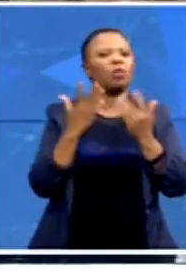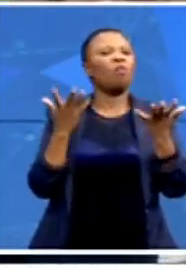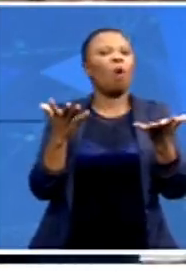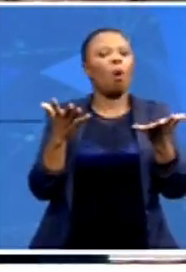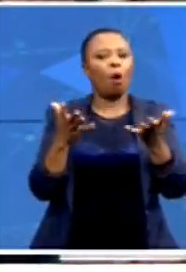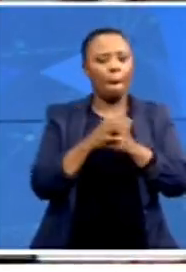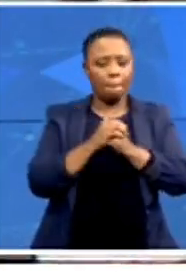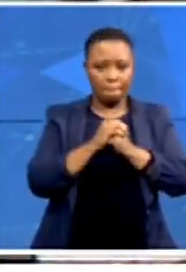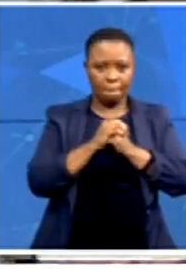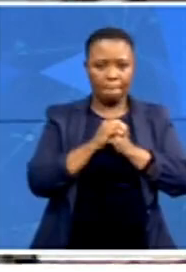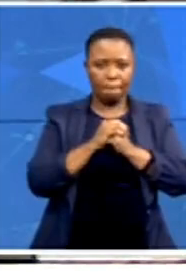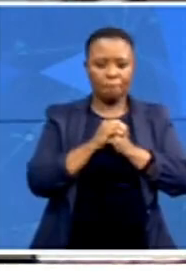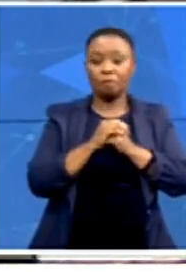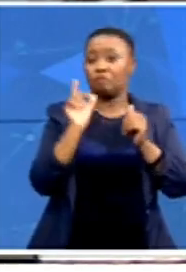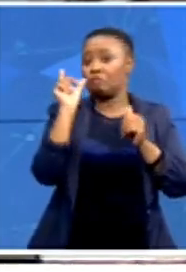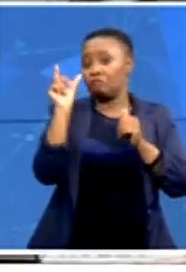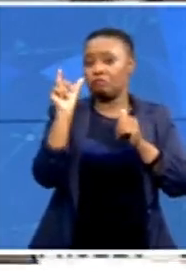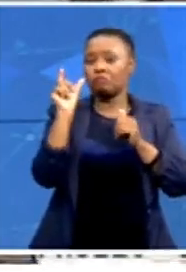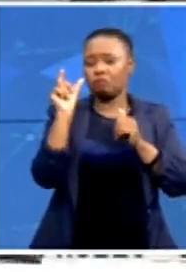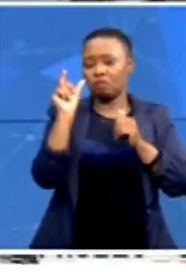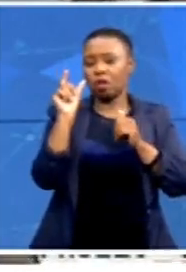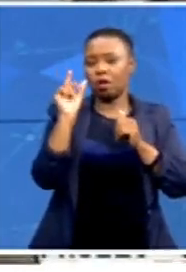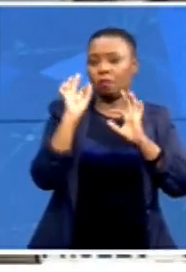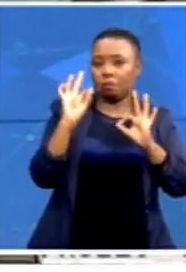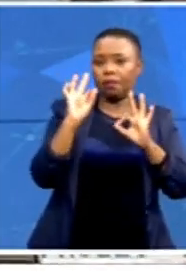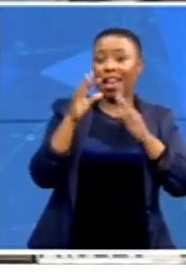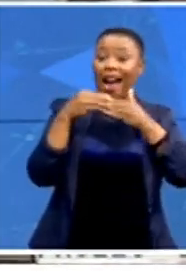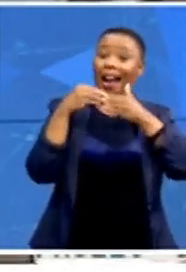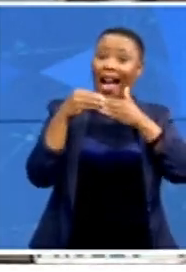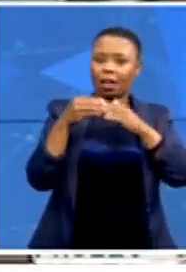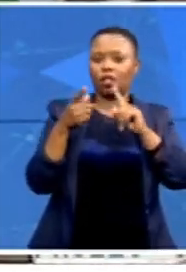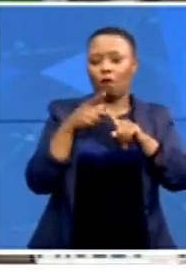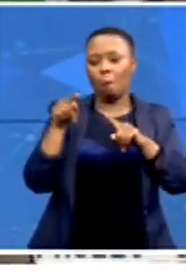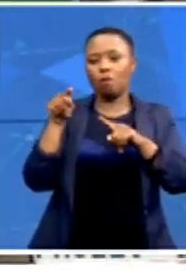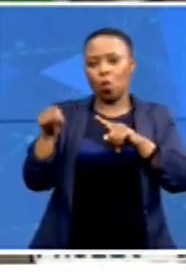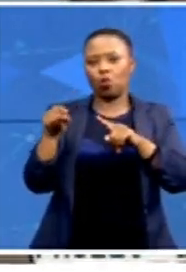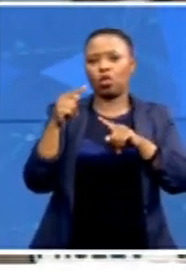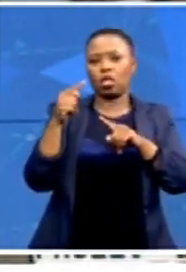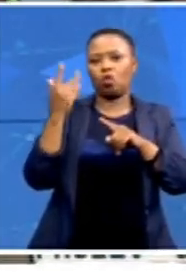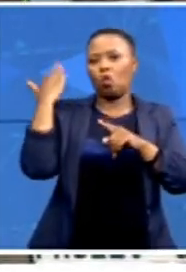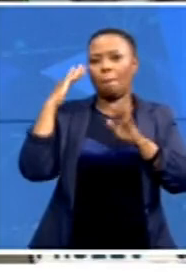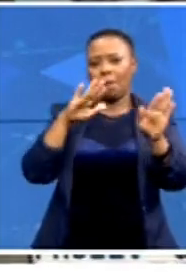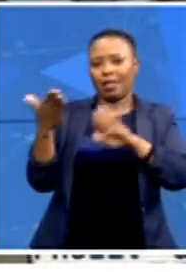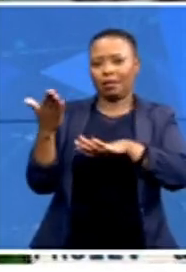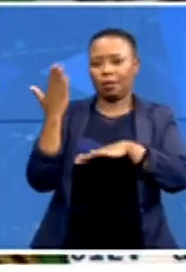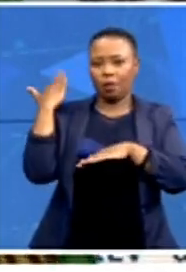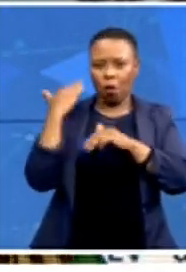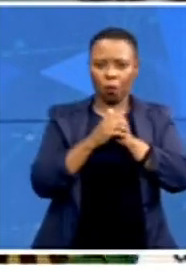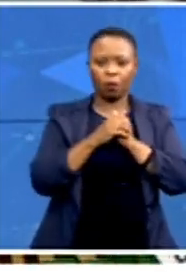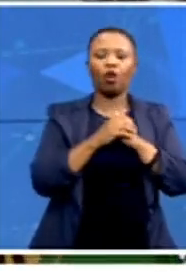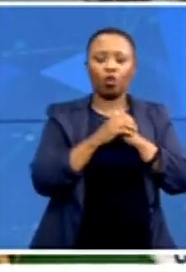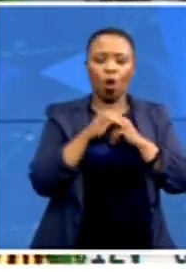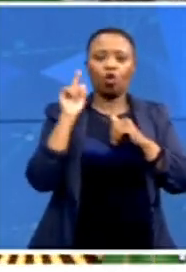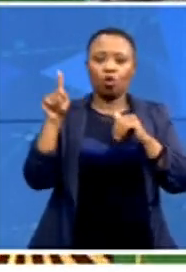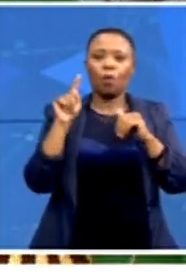guidance from those who have fallen. But quite interestingly, like I said, Blaine, is that they have just decided to start their campaign today in